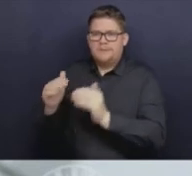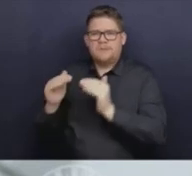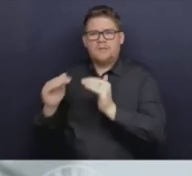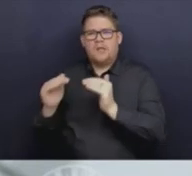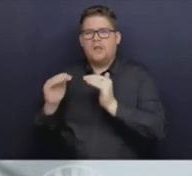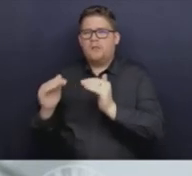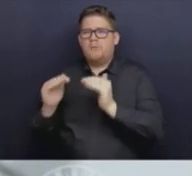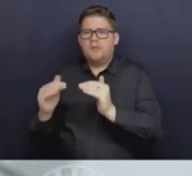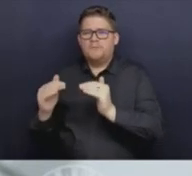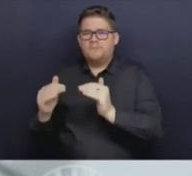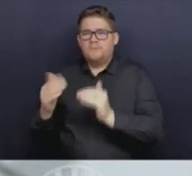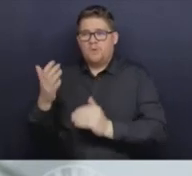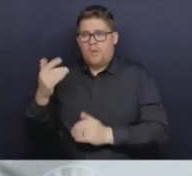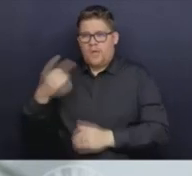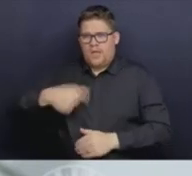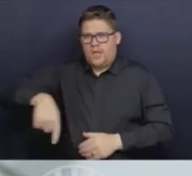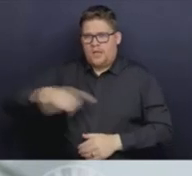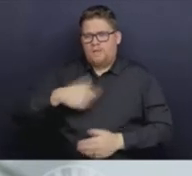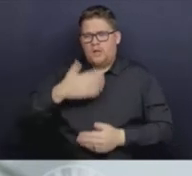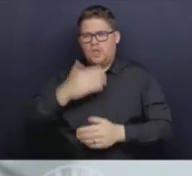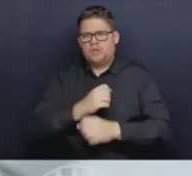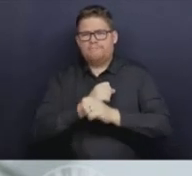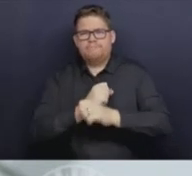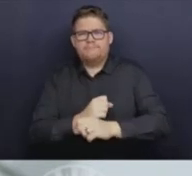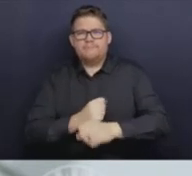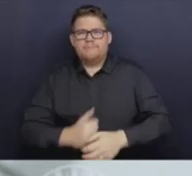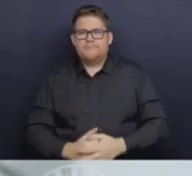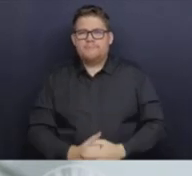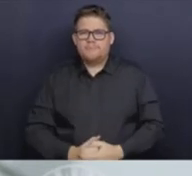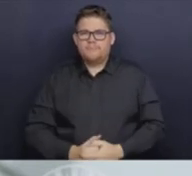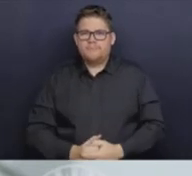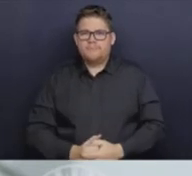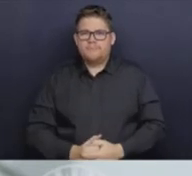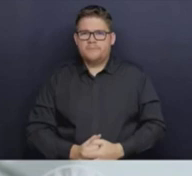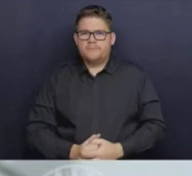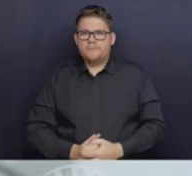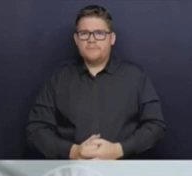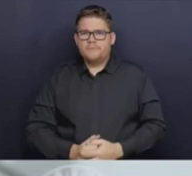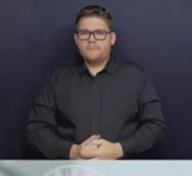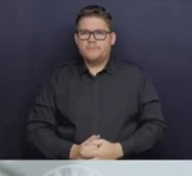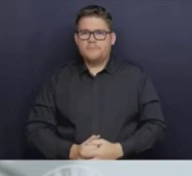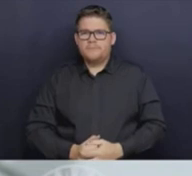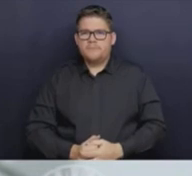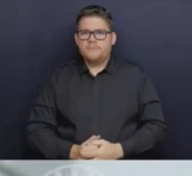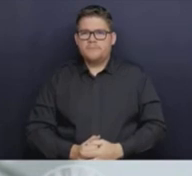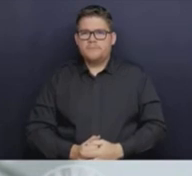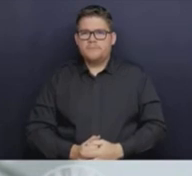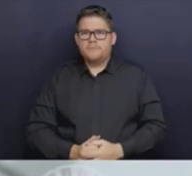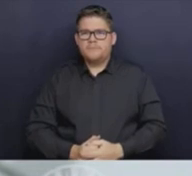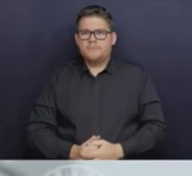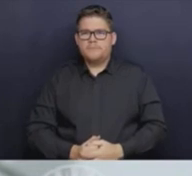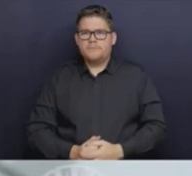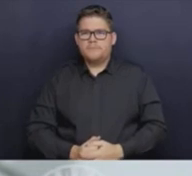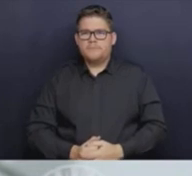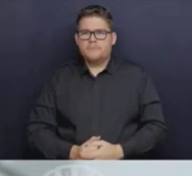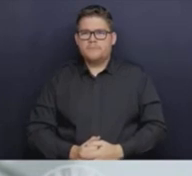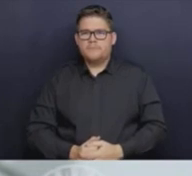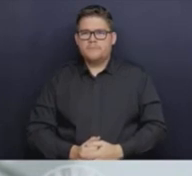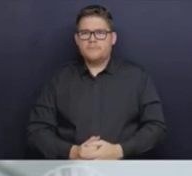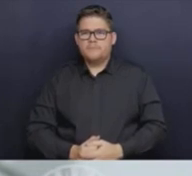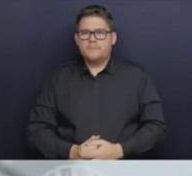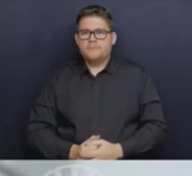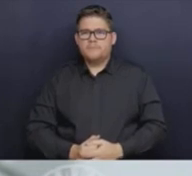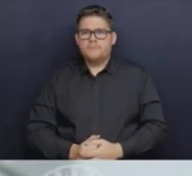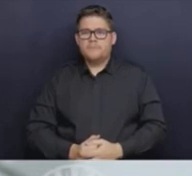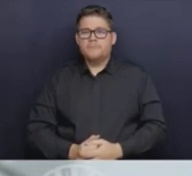so, leading to your second question, when I talked about the negative consequences, it was all of the measures that we had in place. So